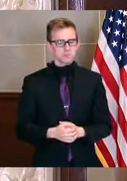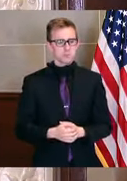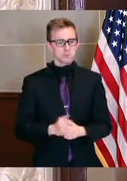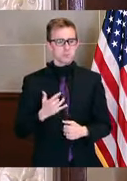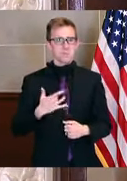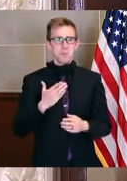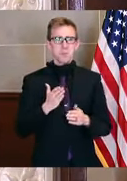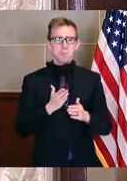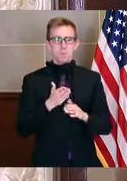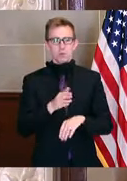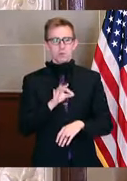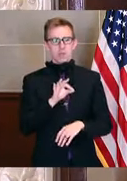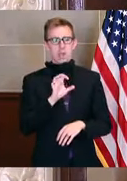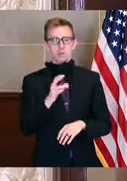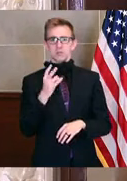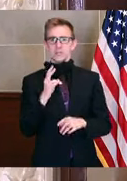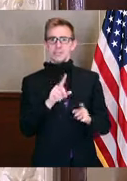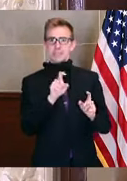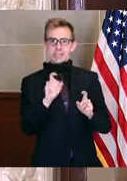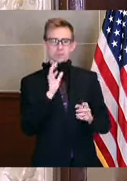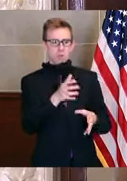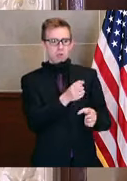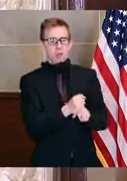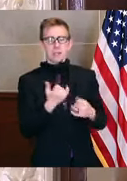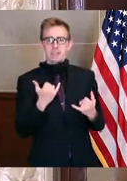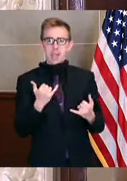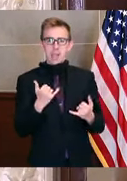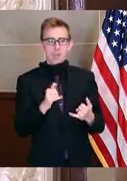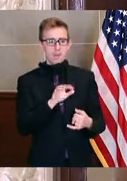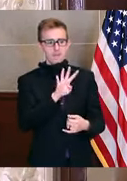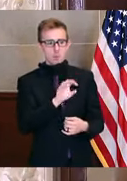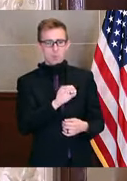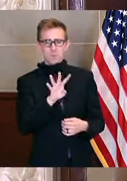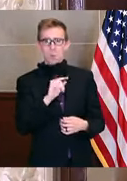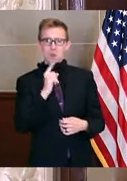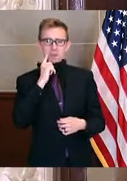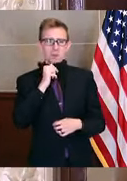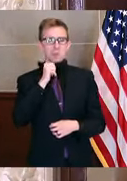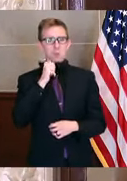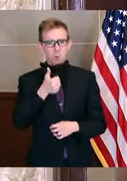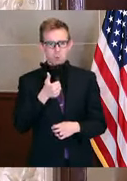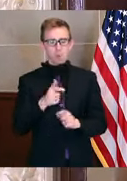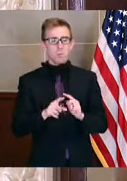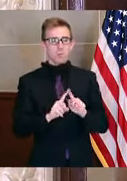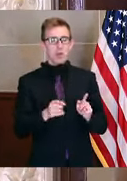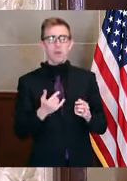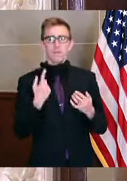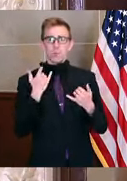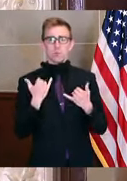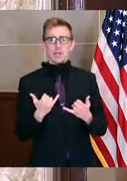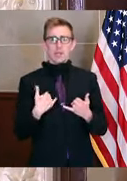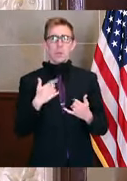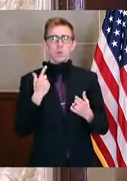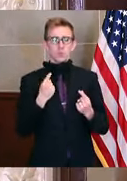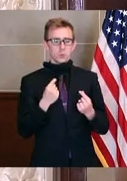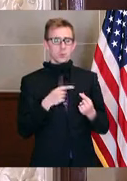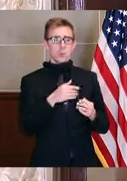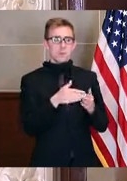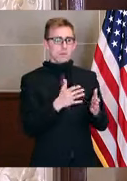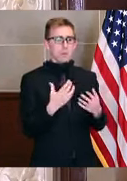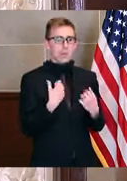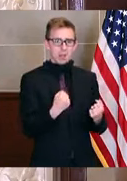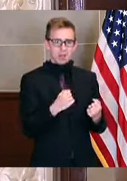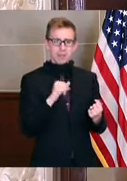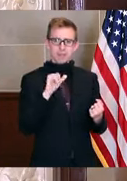the 917 tests that come back today and the 404, I think it is tomorrow. But at this point, we will do what we do in public health,